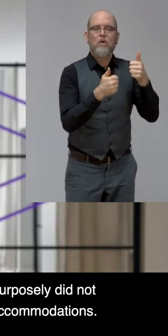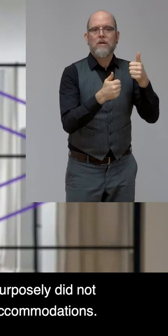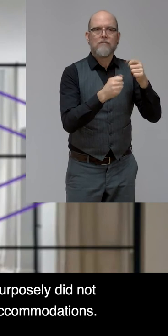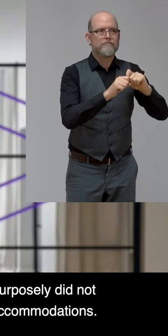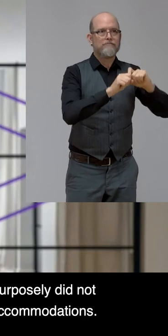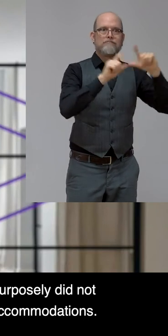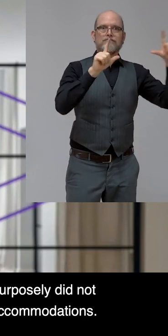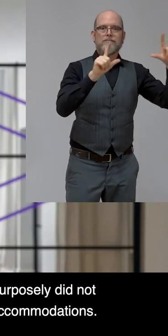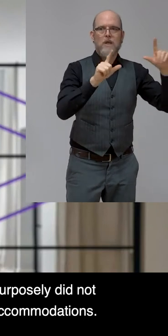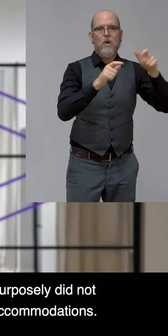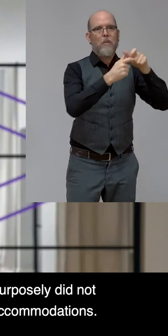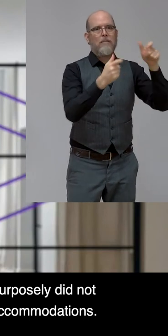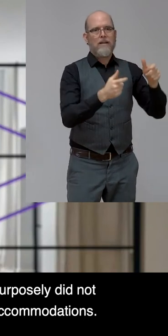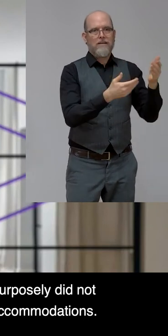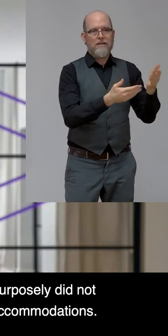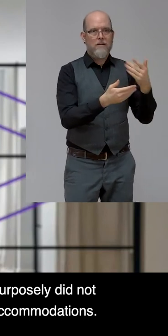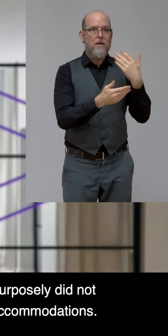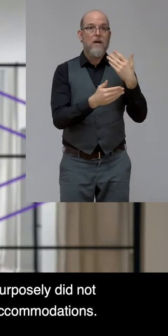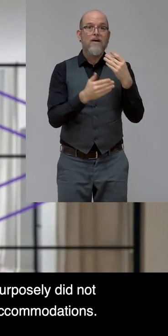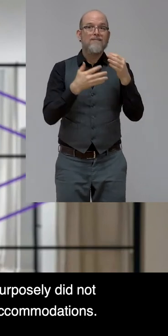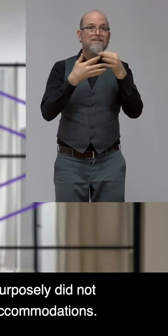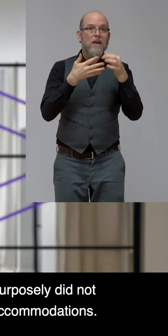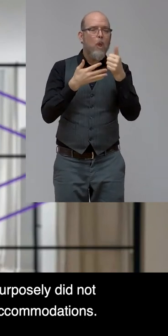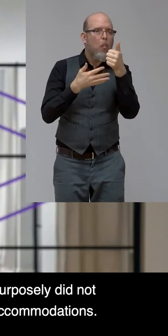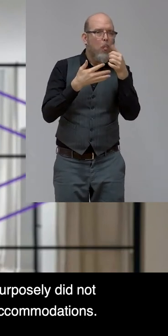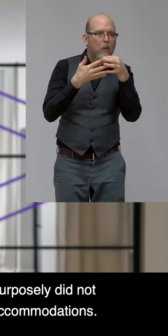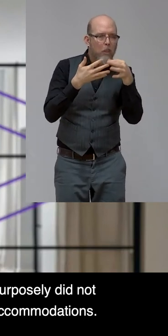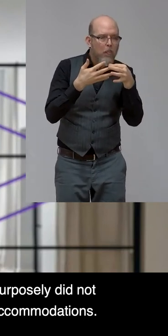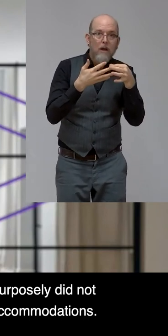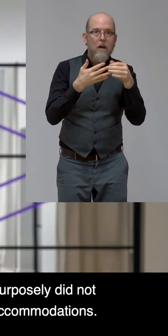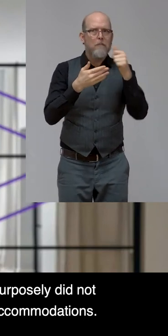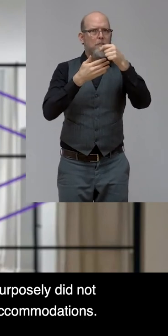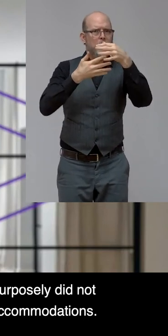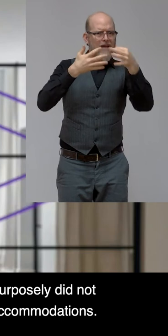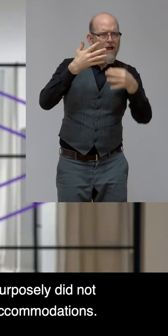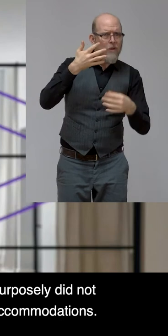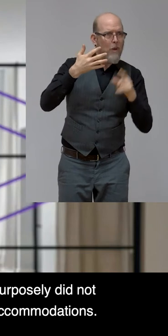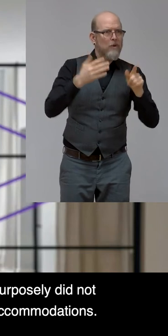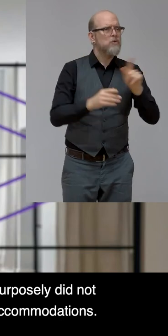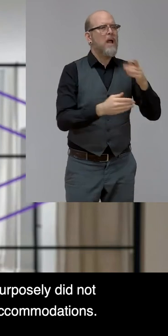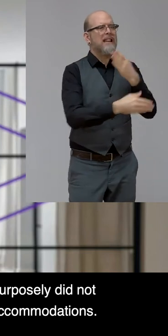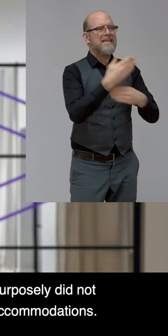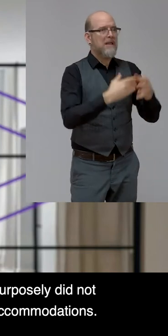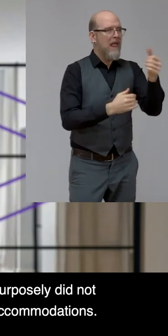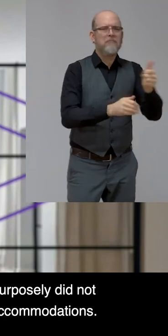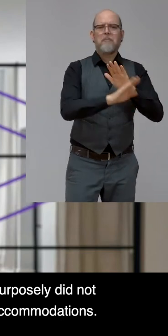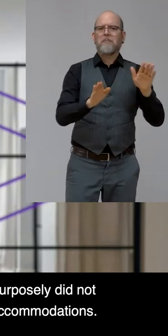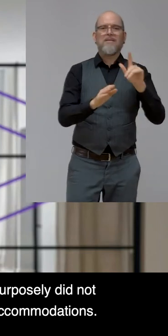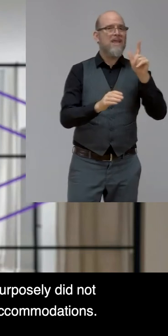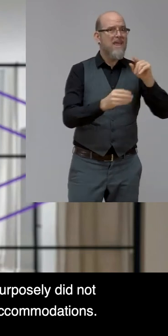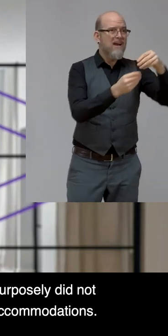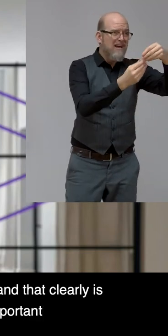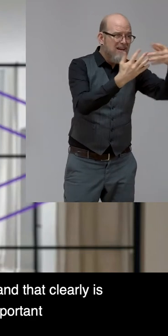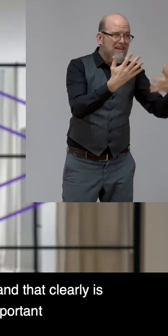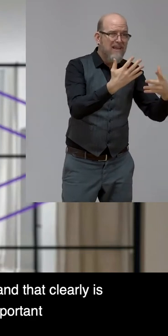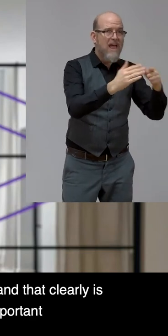purposely did not delve into disability specific factors like accessibility, like accommodations.